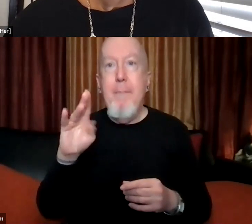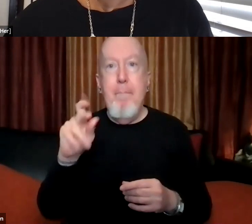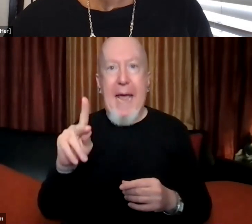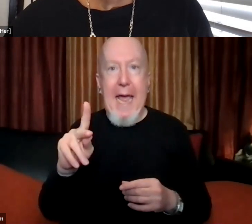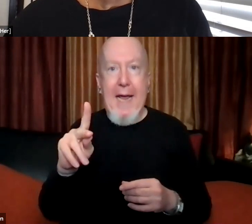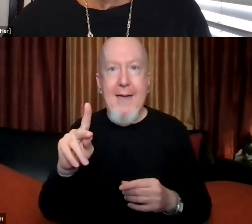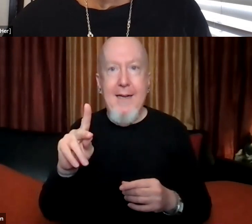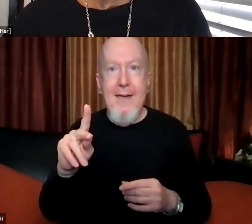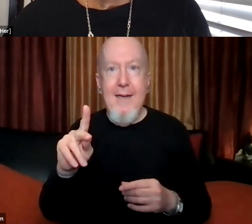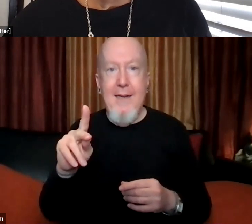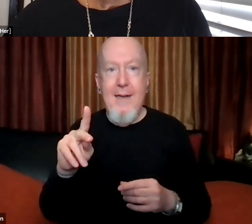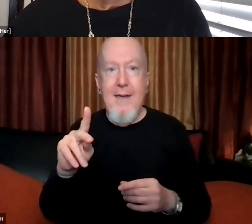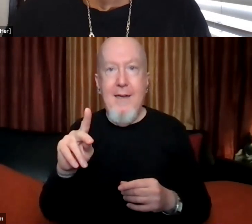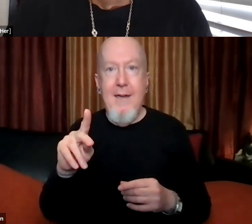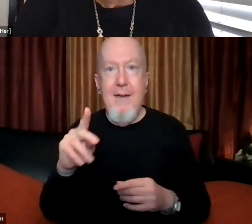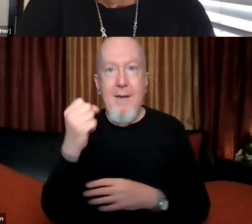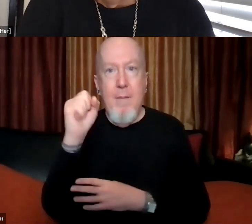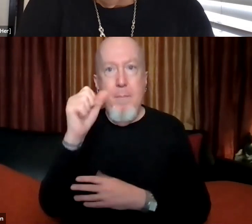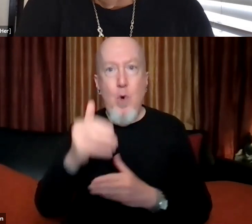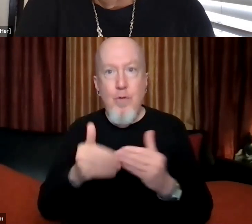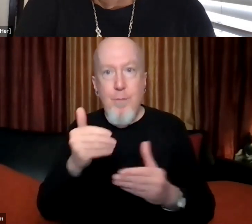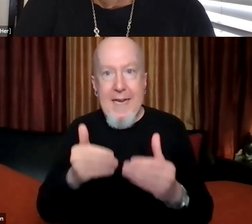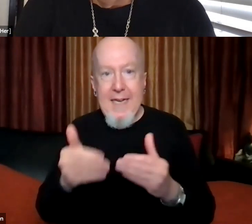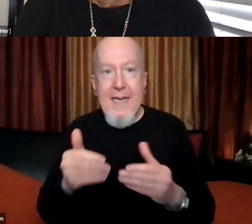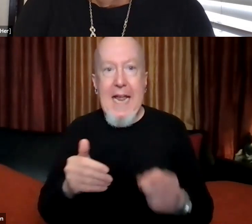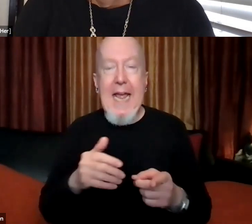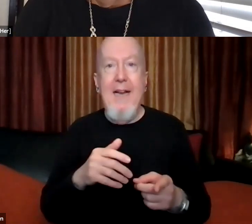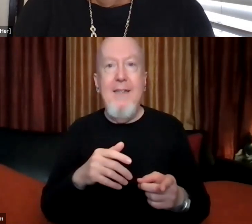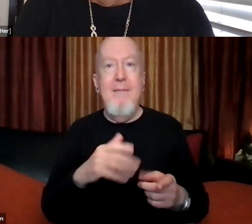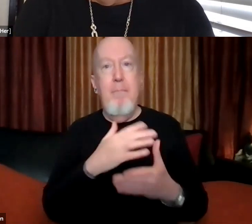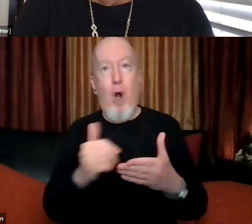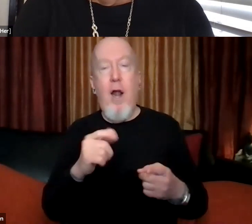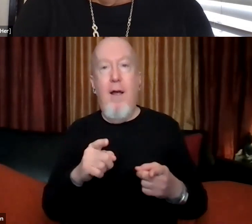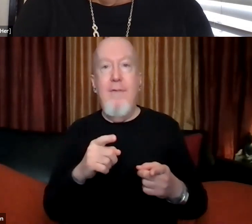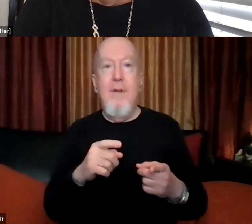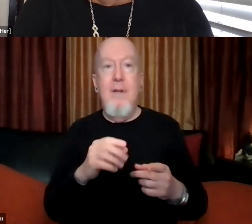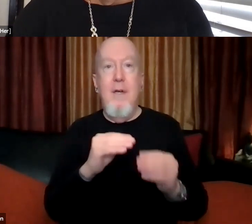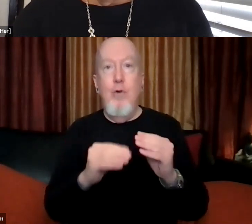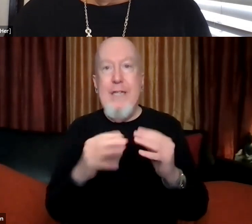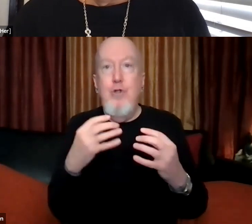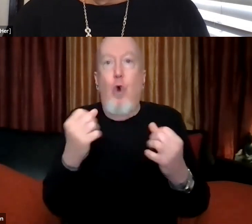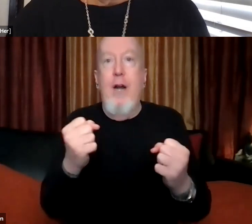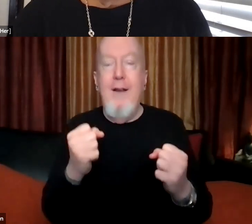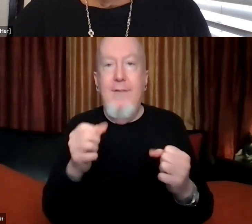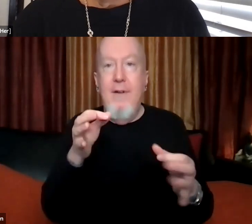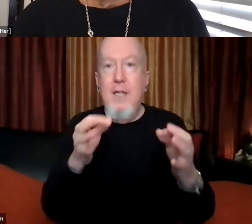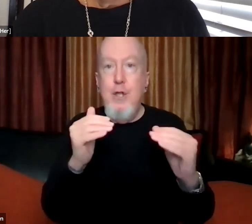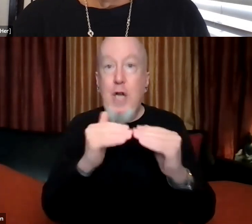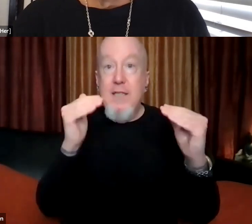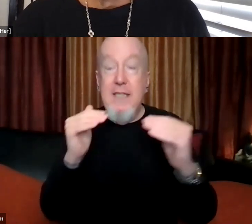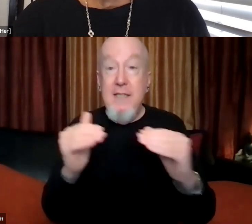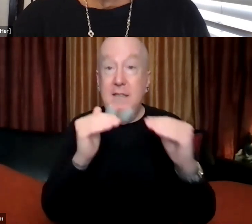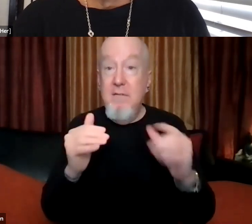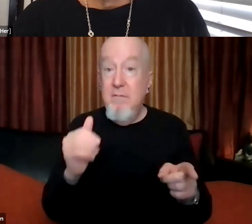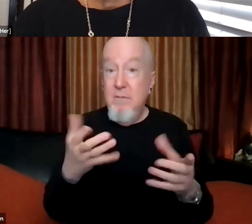to restore lands to indigenous people as a form of commemorative justice. Do either of you want to comment on